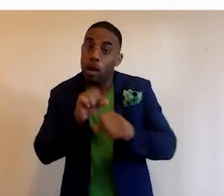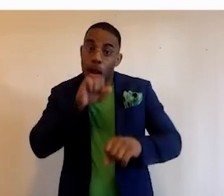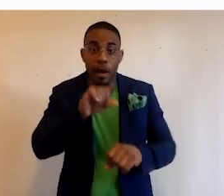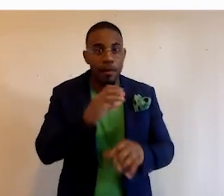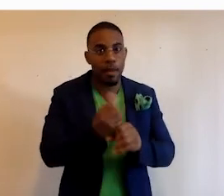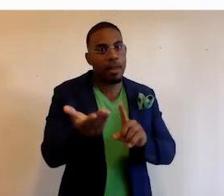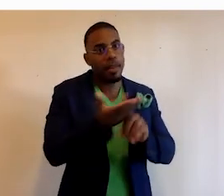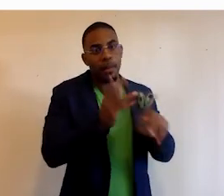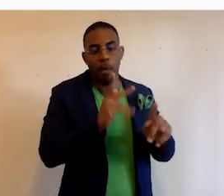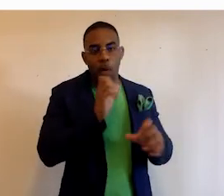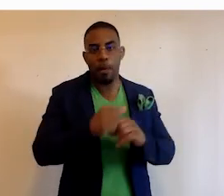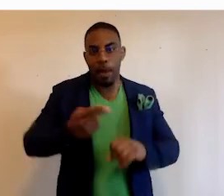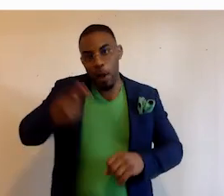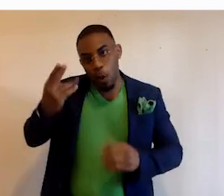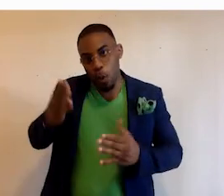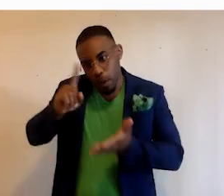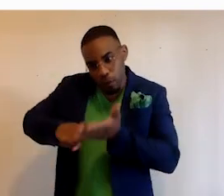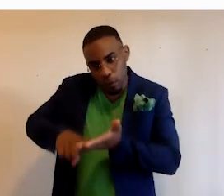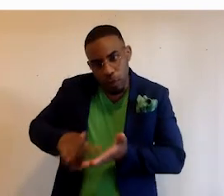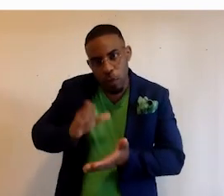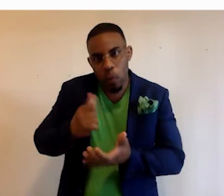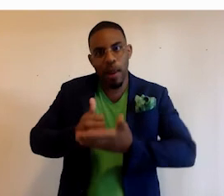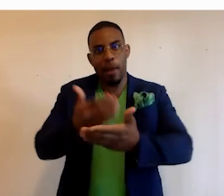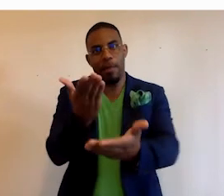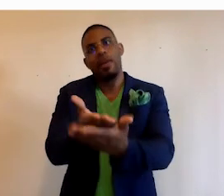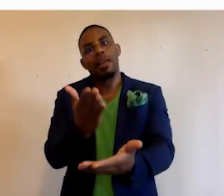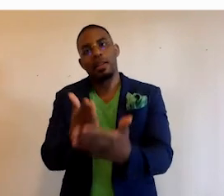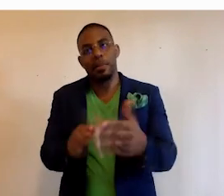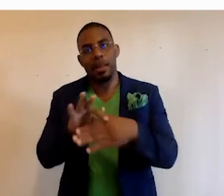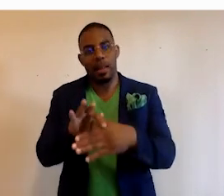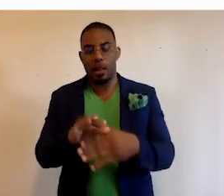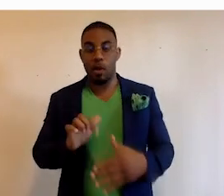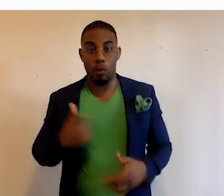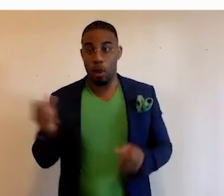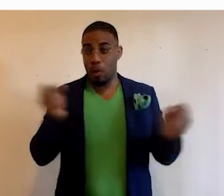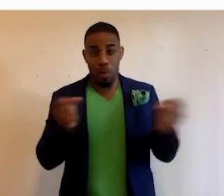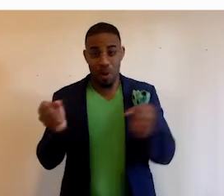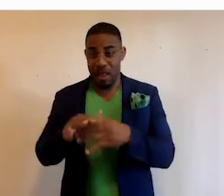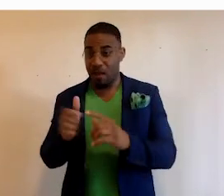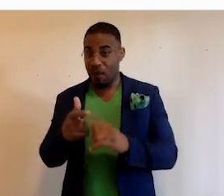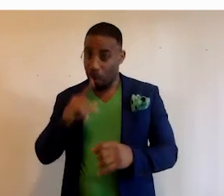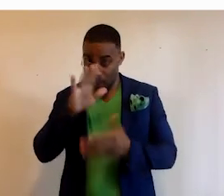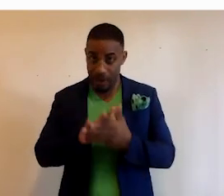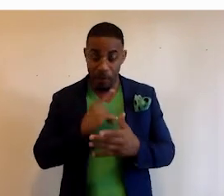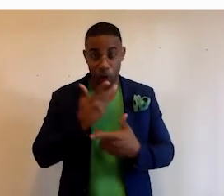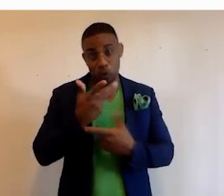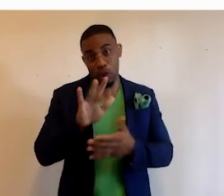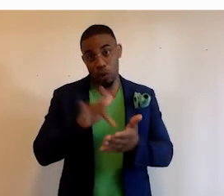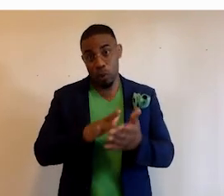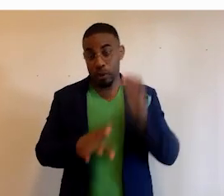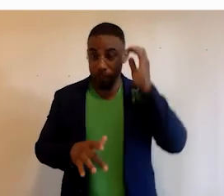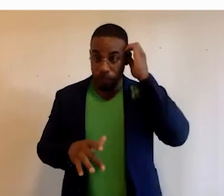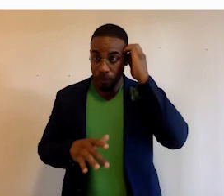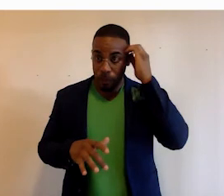love to get some people that want to be historians, people that want to help validate some of the content. Cause we pull in content from what we believe are trusted sources,